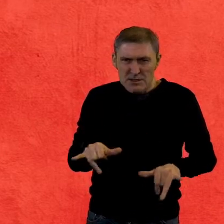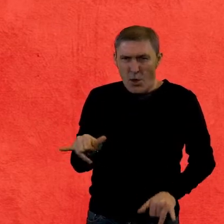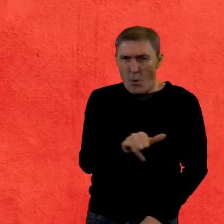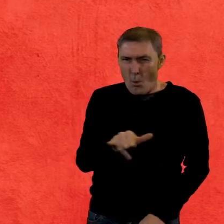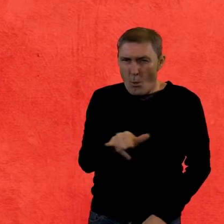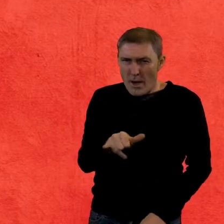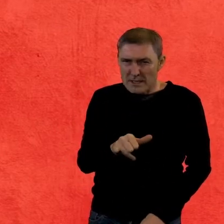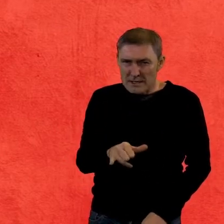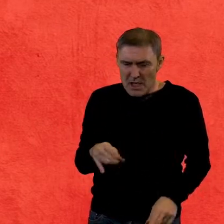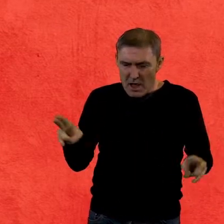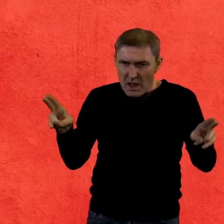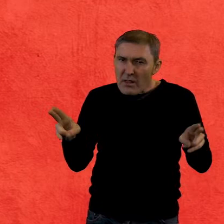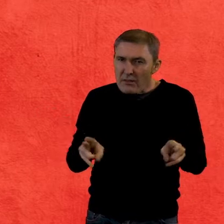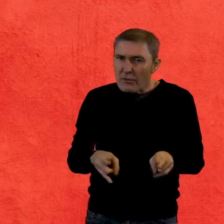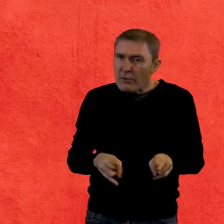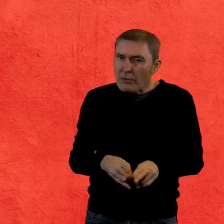be broken down further.